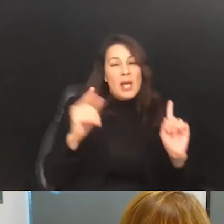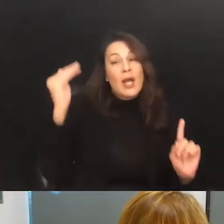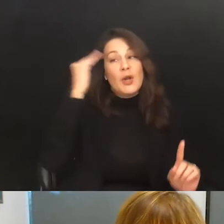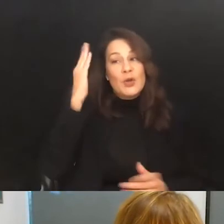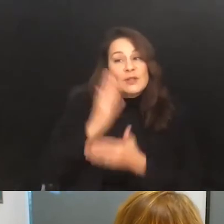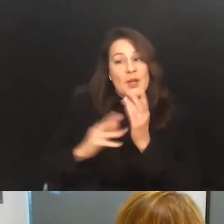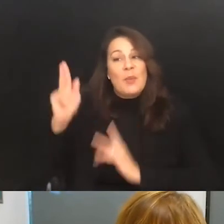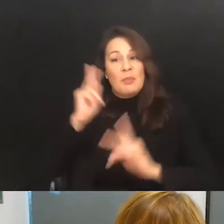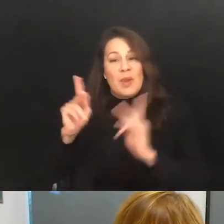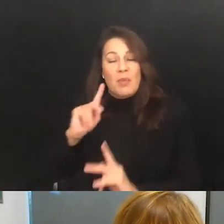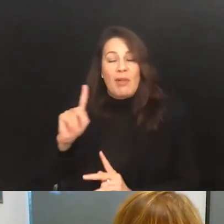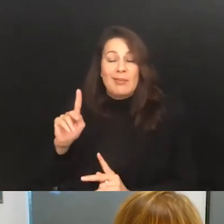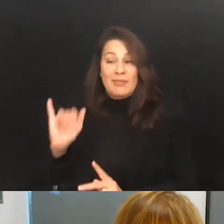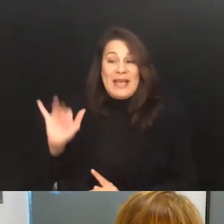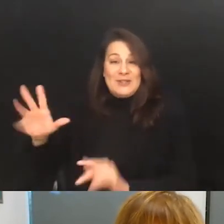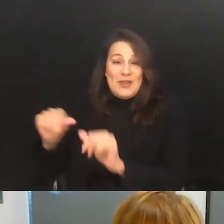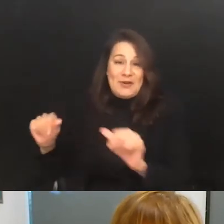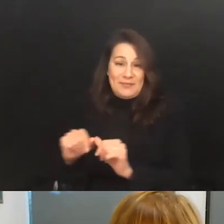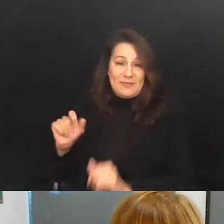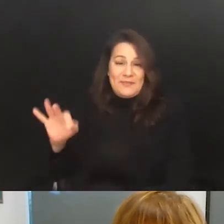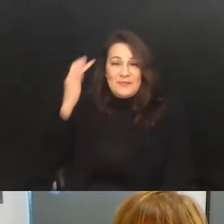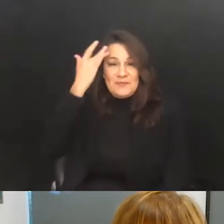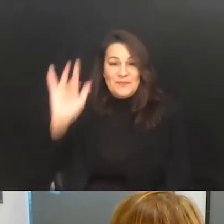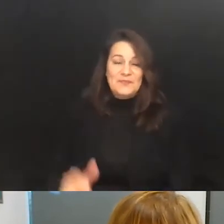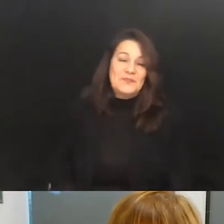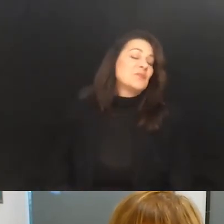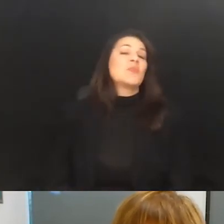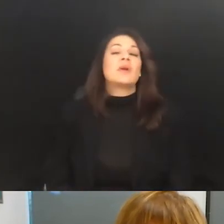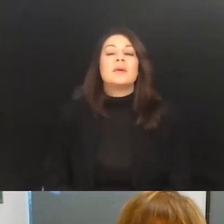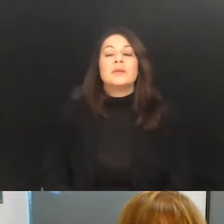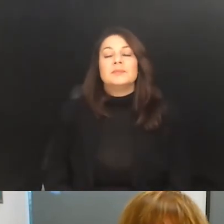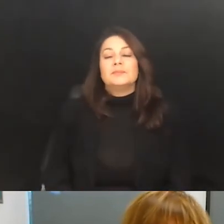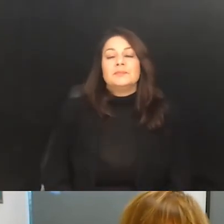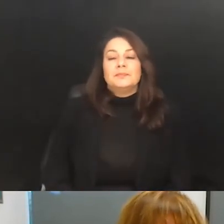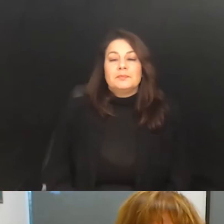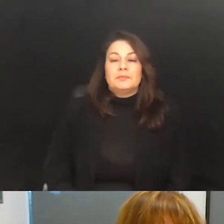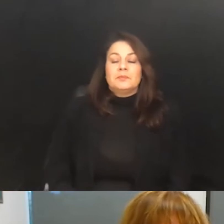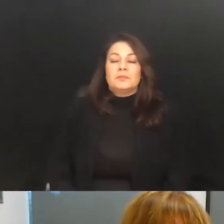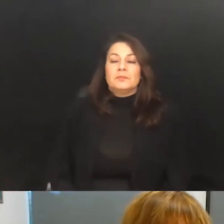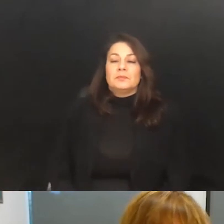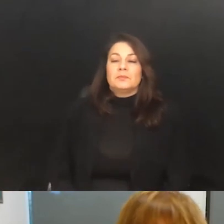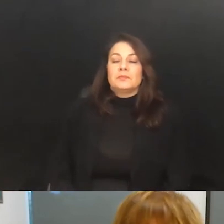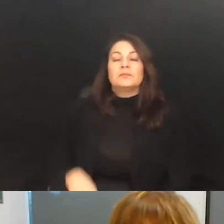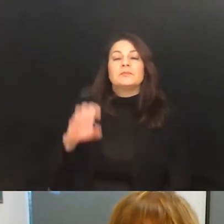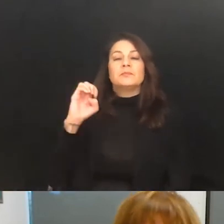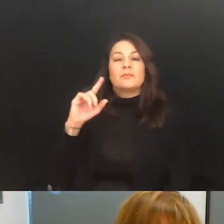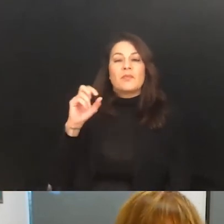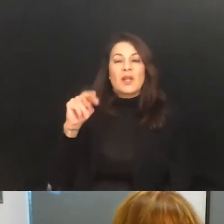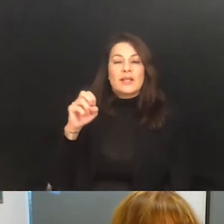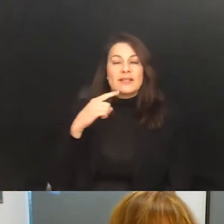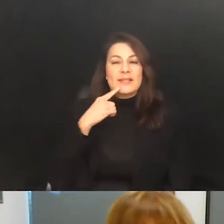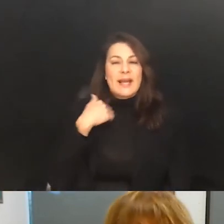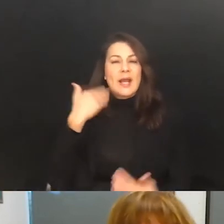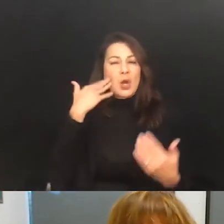whose area of expertise it is. So I'm going to insert one of my own questions in here. Cause I know there's a lot of people who are listening to this, who are